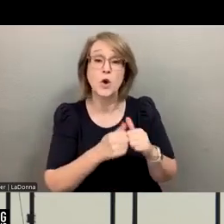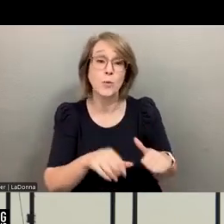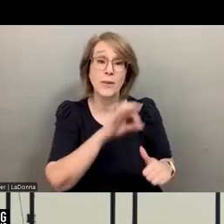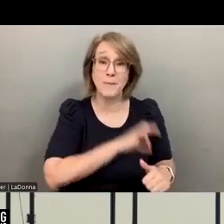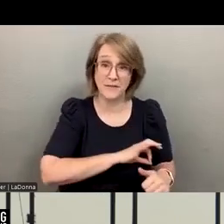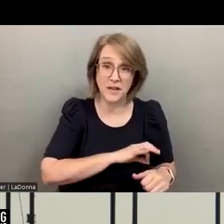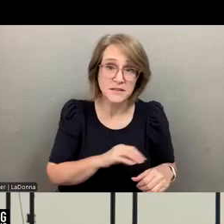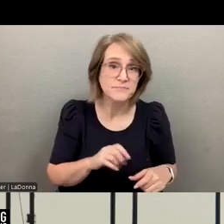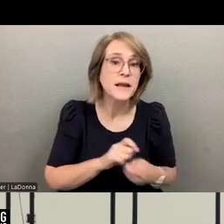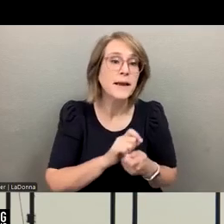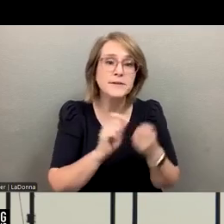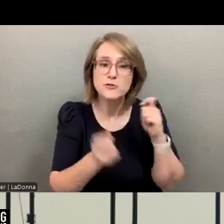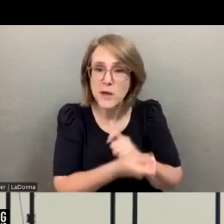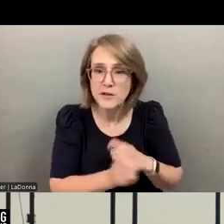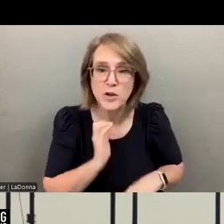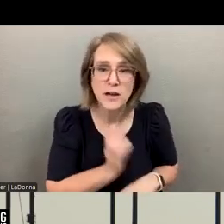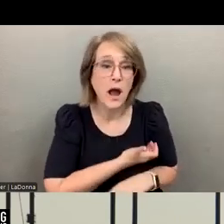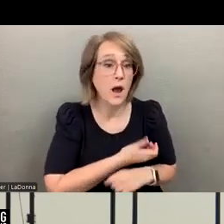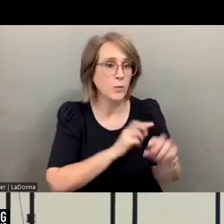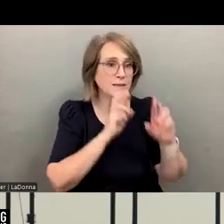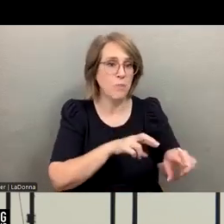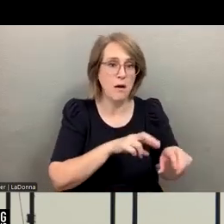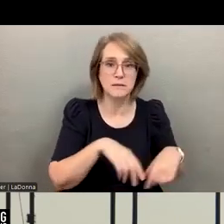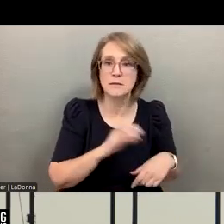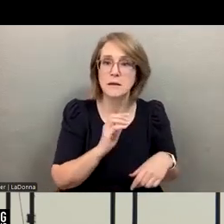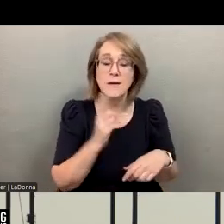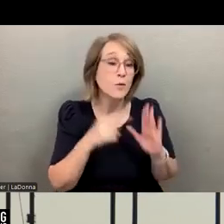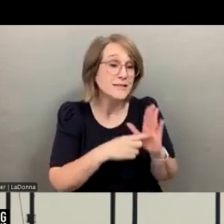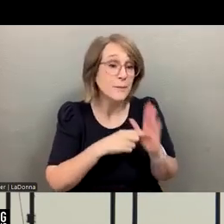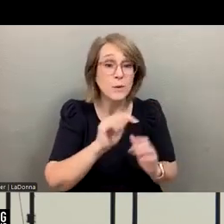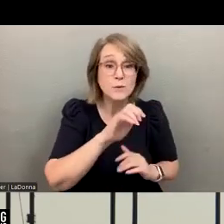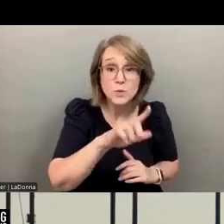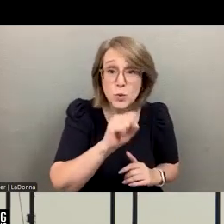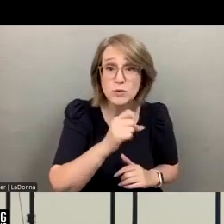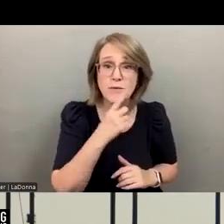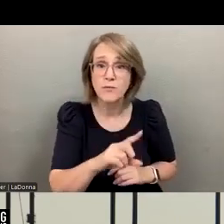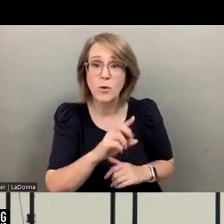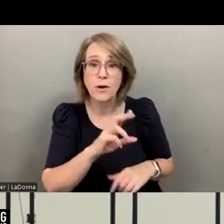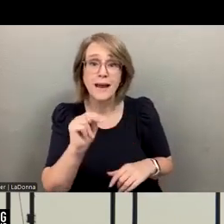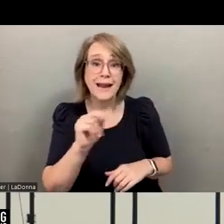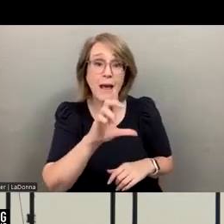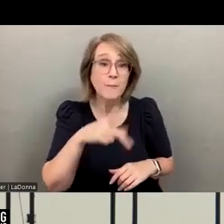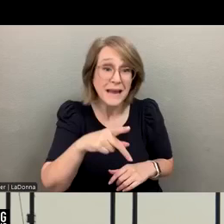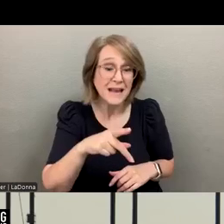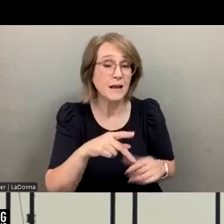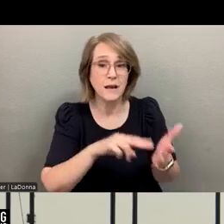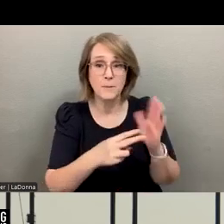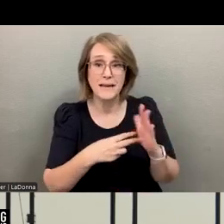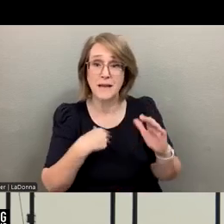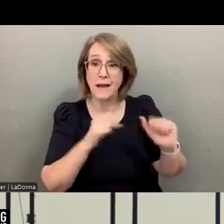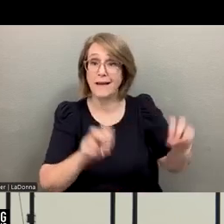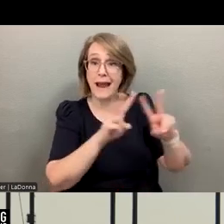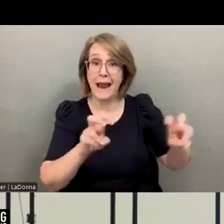revolutionizing how we assess and respond to crises. Tools like the natural language processing, LLP, allow us to analyze color's